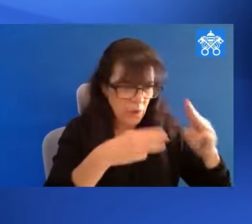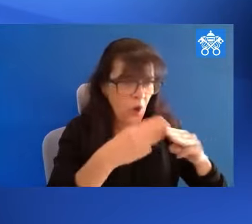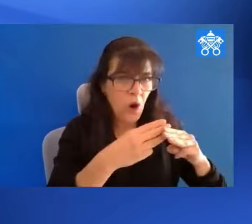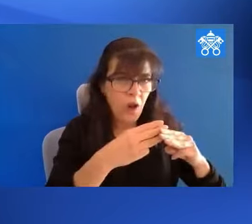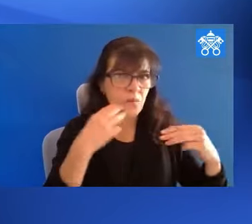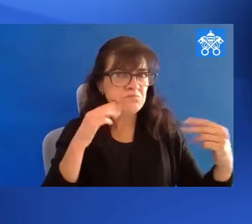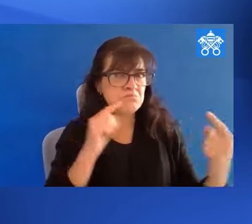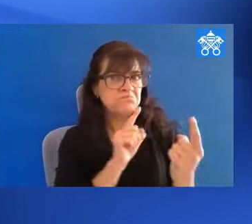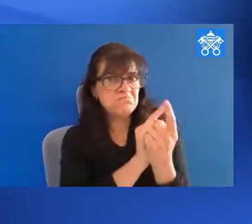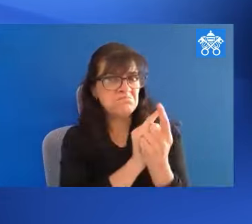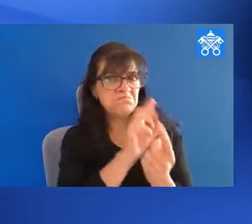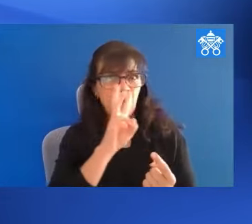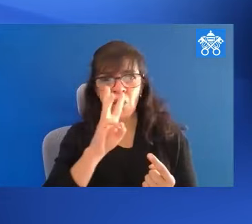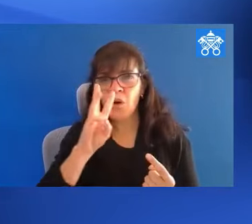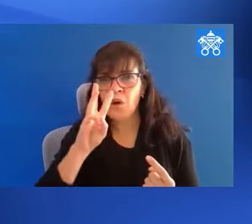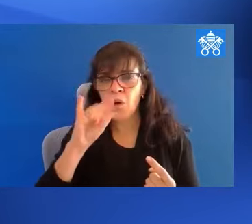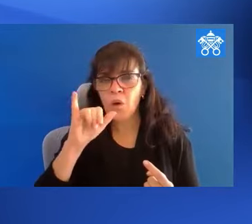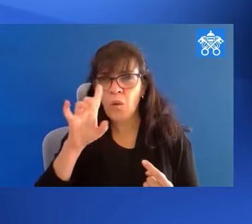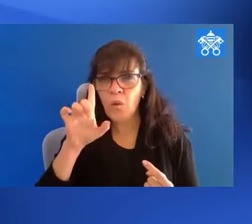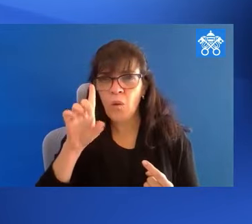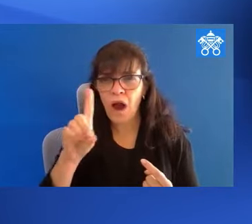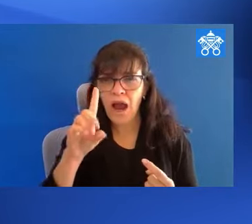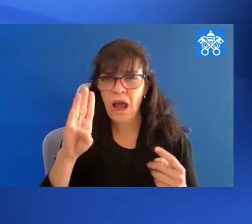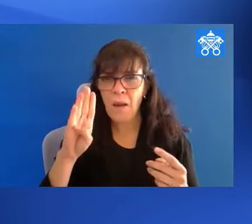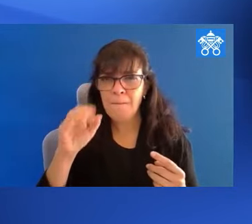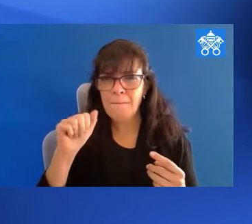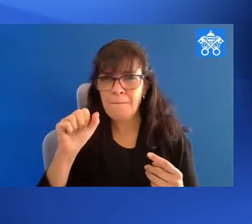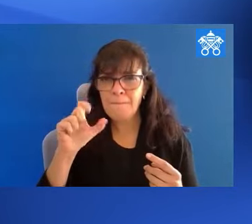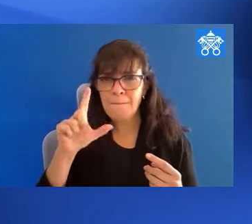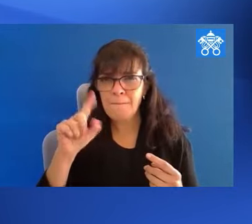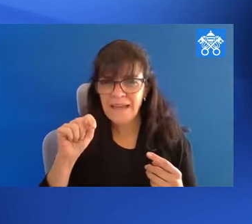wild beasts and angels there.